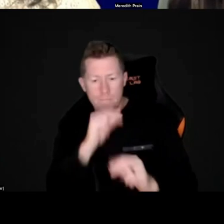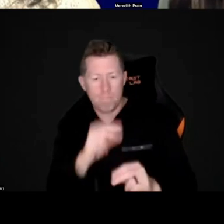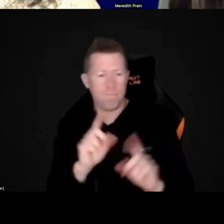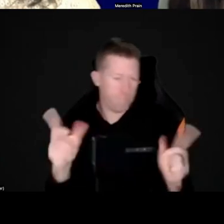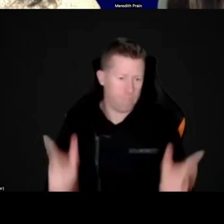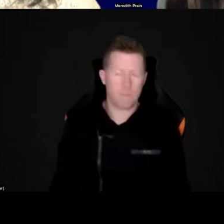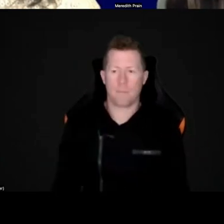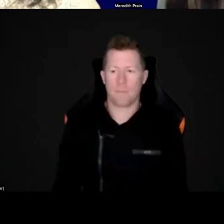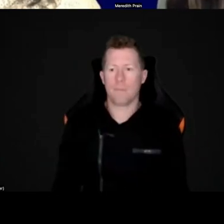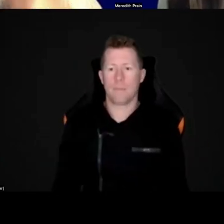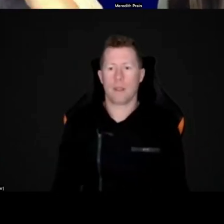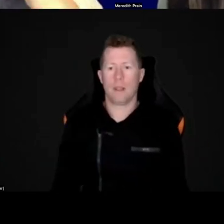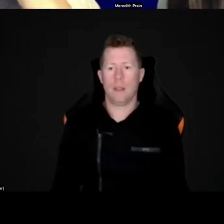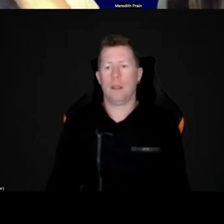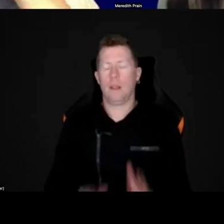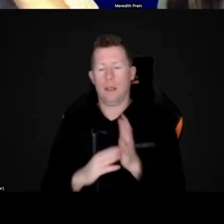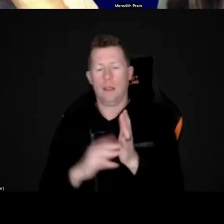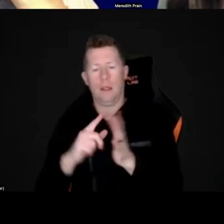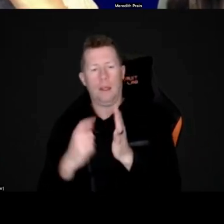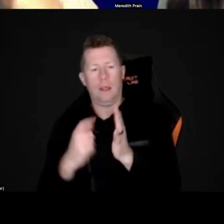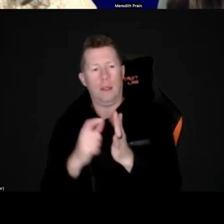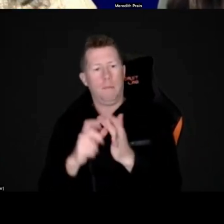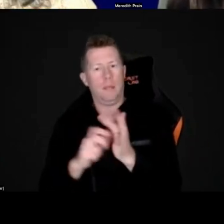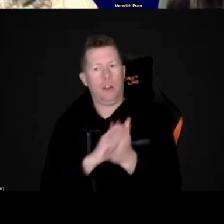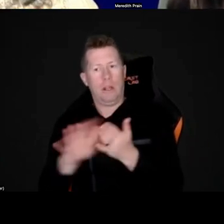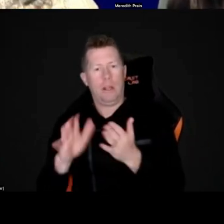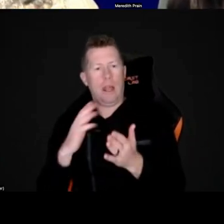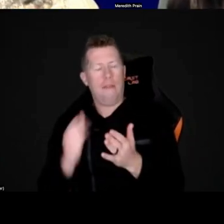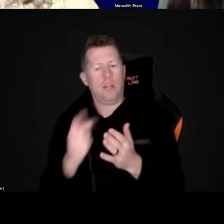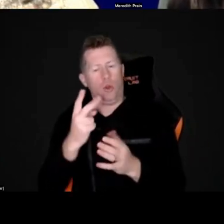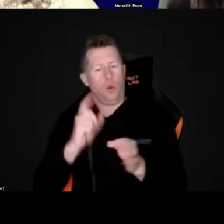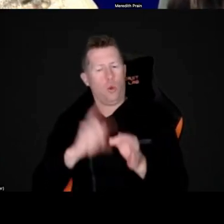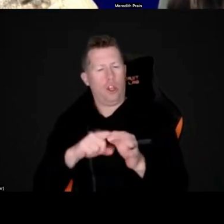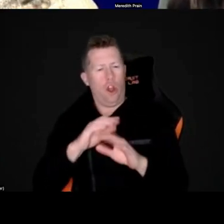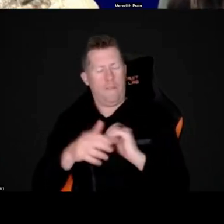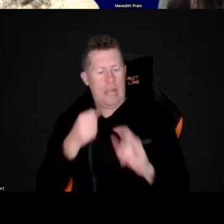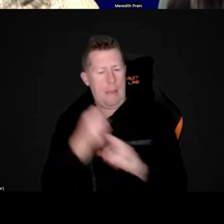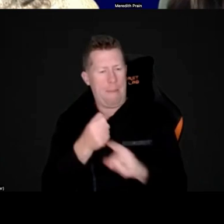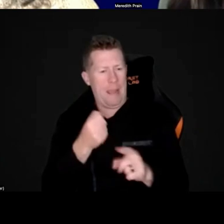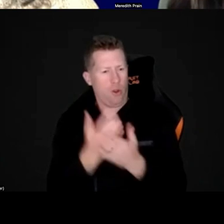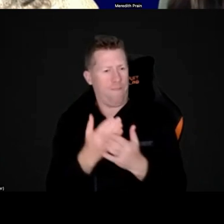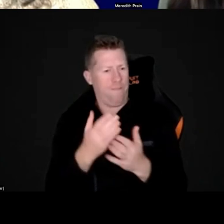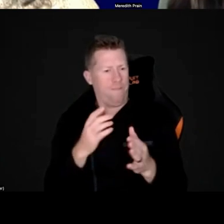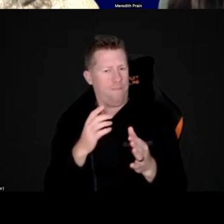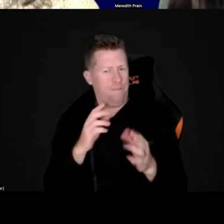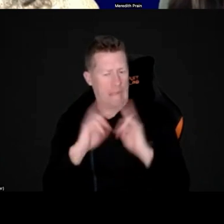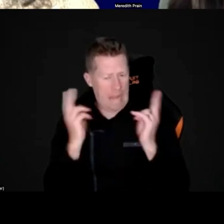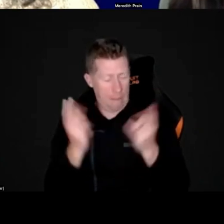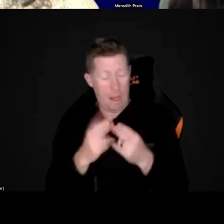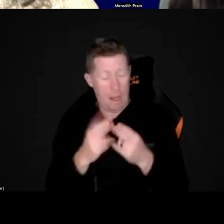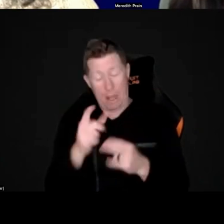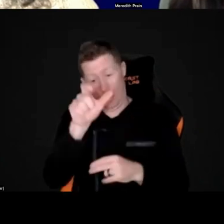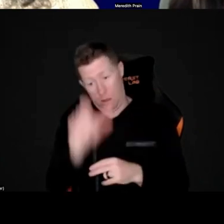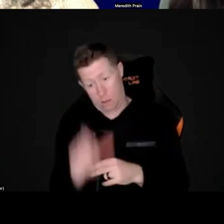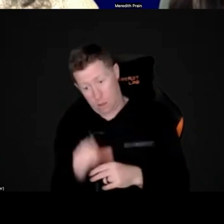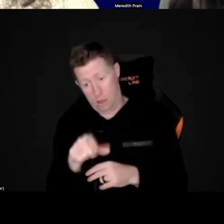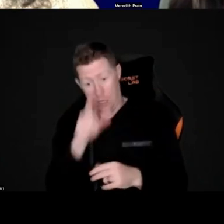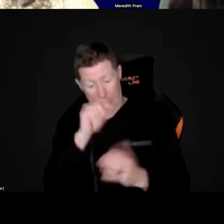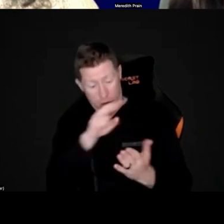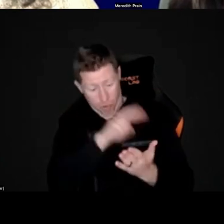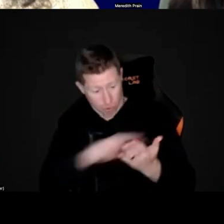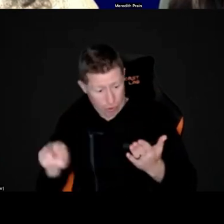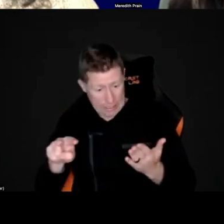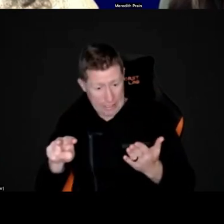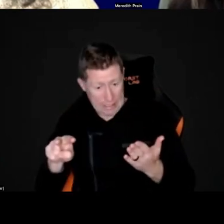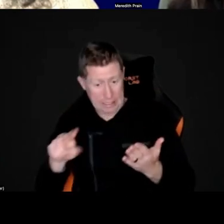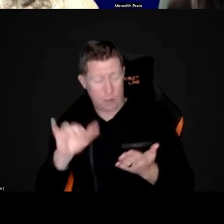Next two questions about, um, interacting with families. And this one's about if a child will be able to read print or